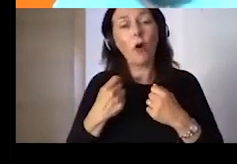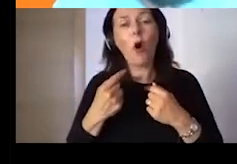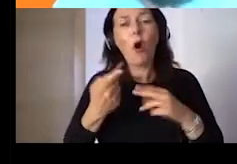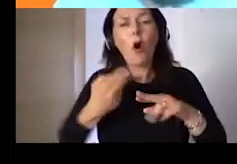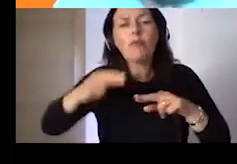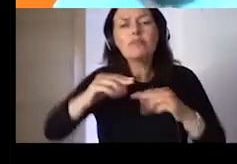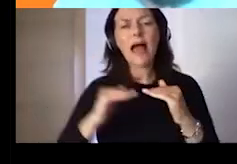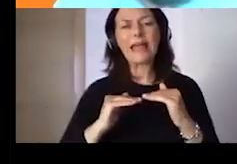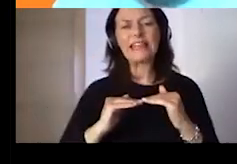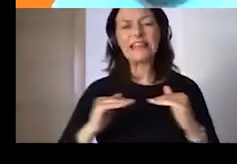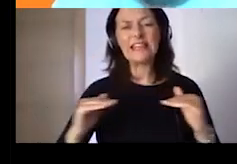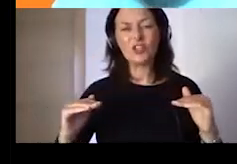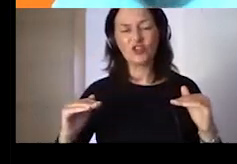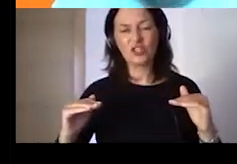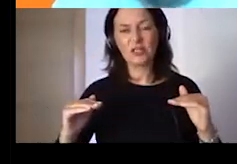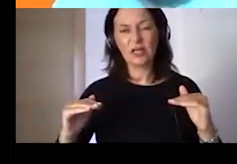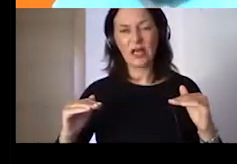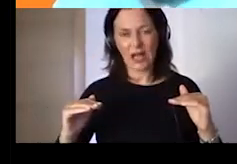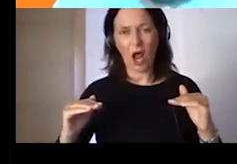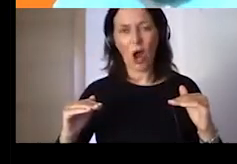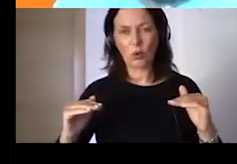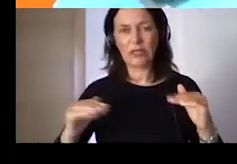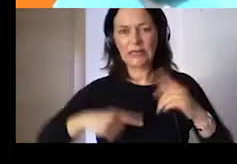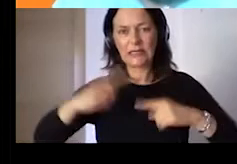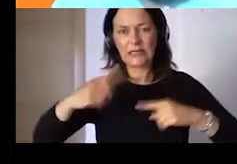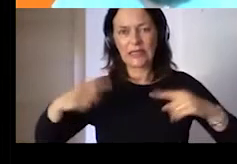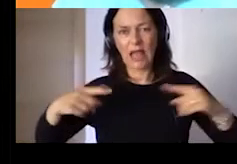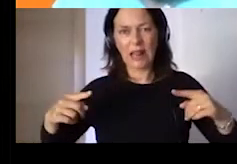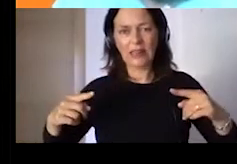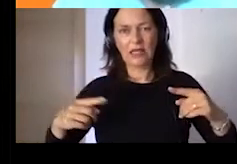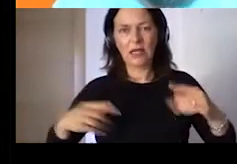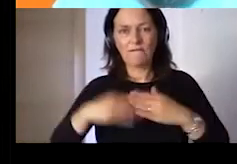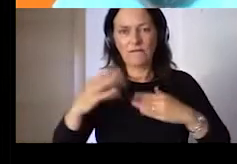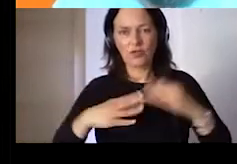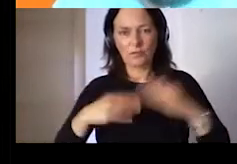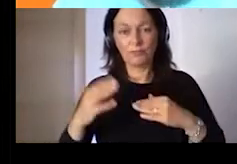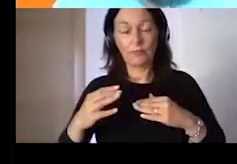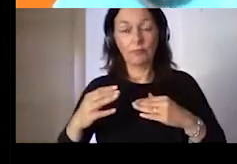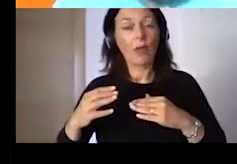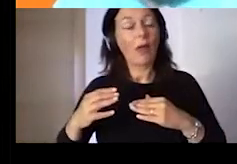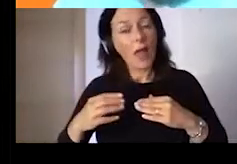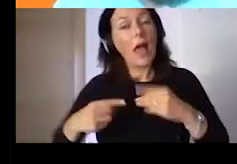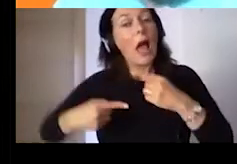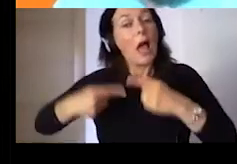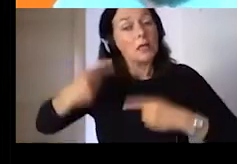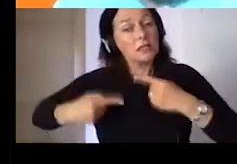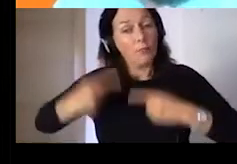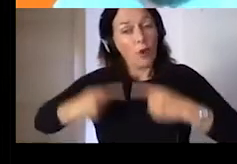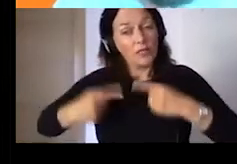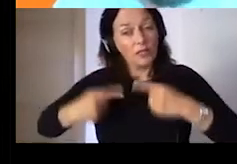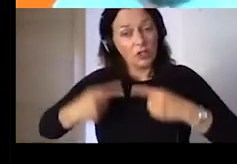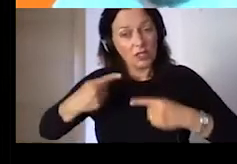all the policies, the educational interventions, and the projects focused on